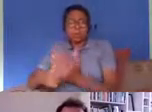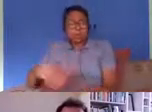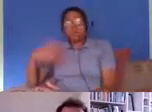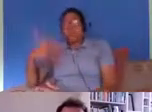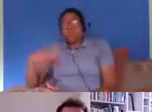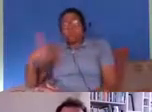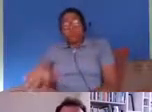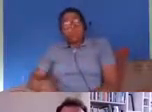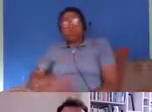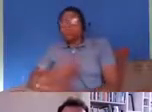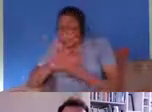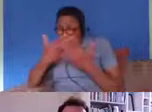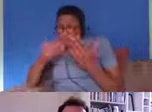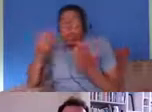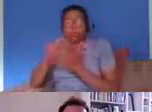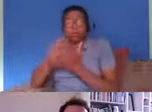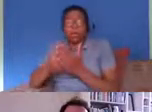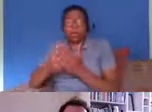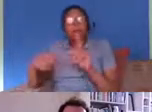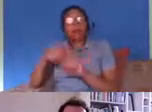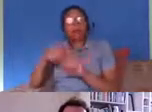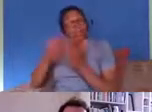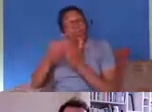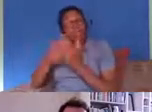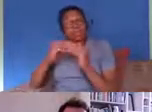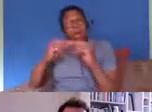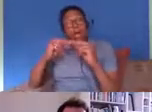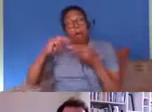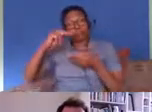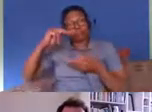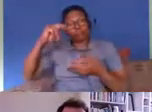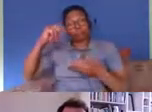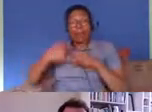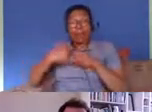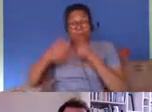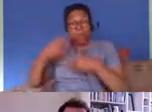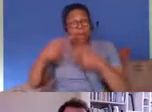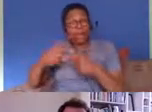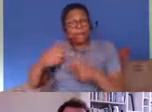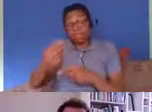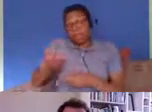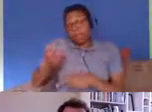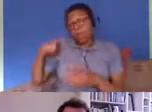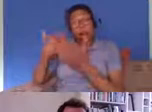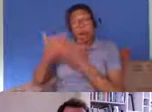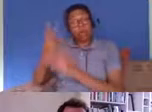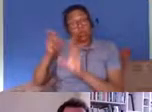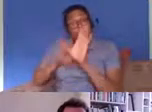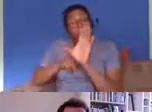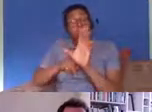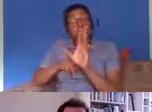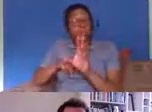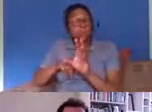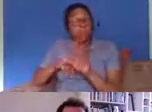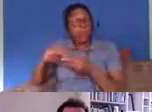of eight or nine thousand and the fees go up year on year so they're very unpredictable as well um been frozen the last couple of years but we're expecting them probably to go up